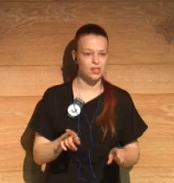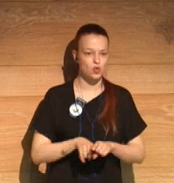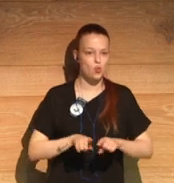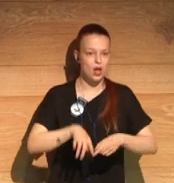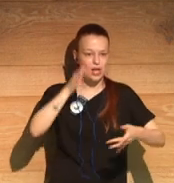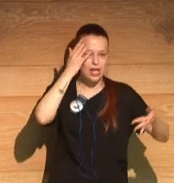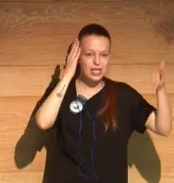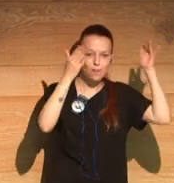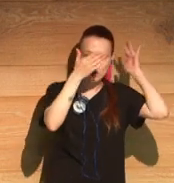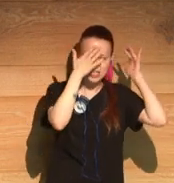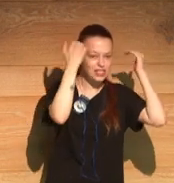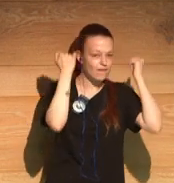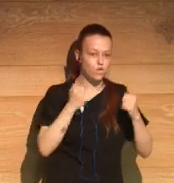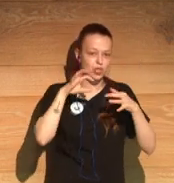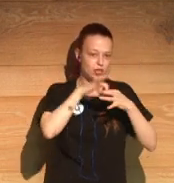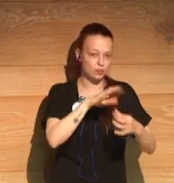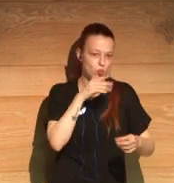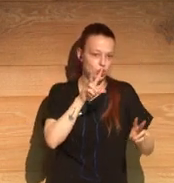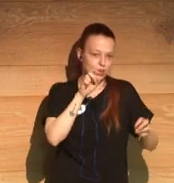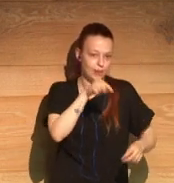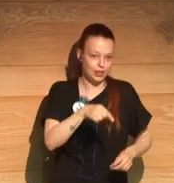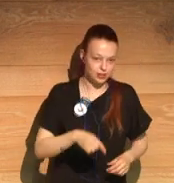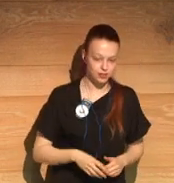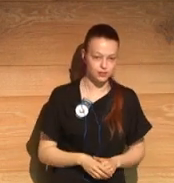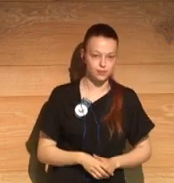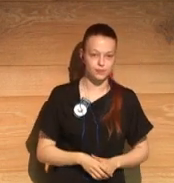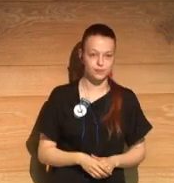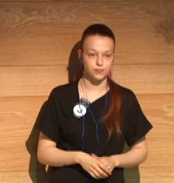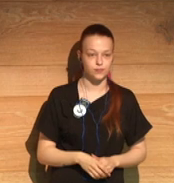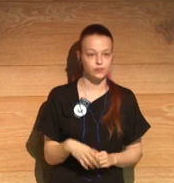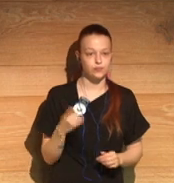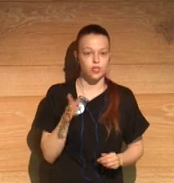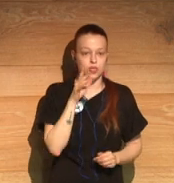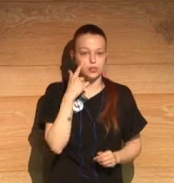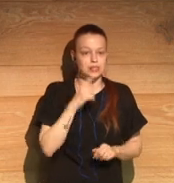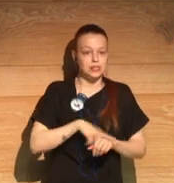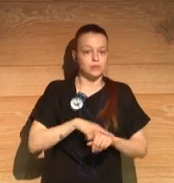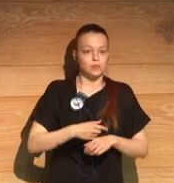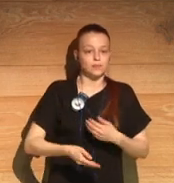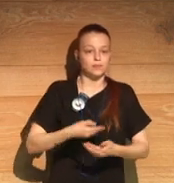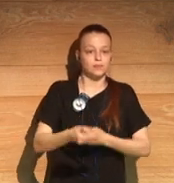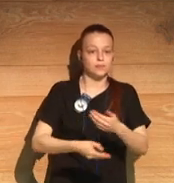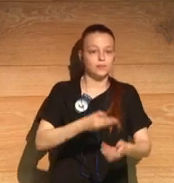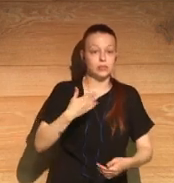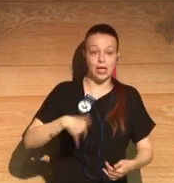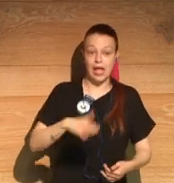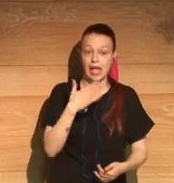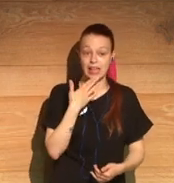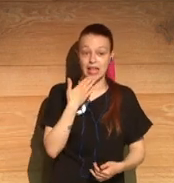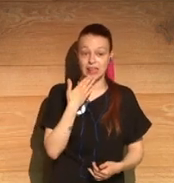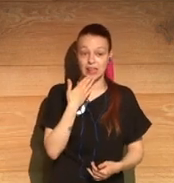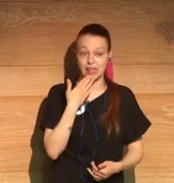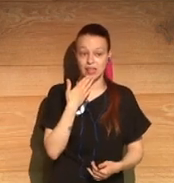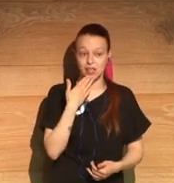And also because we're moving through time so much by the time it reaches 1987 and the chapter which